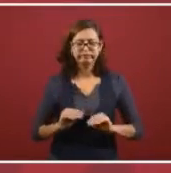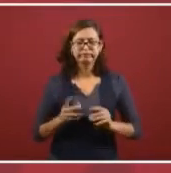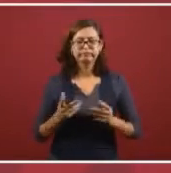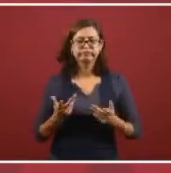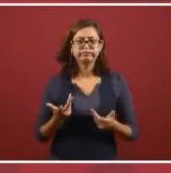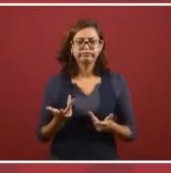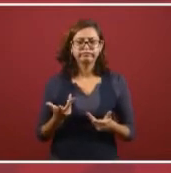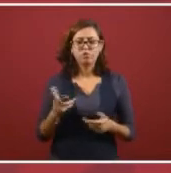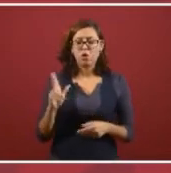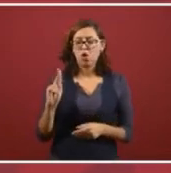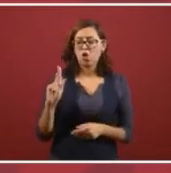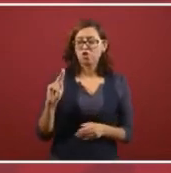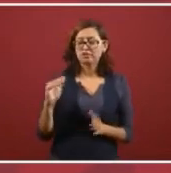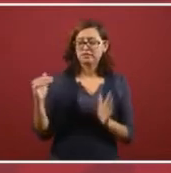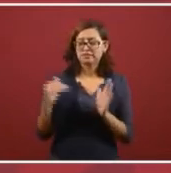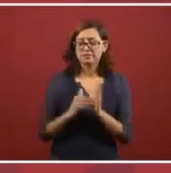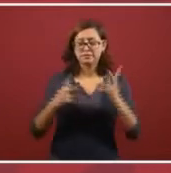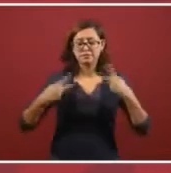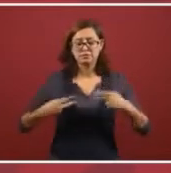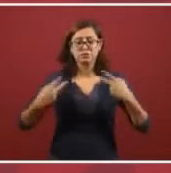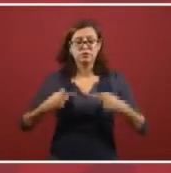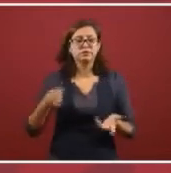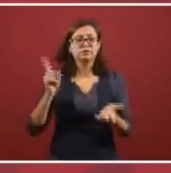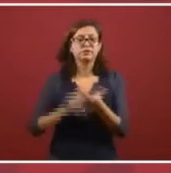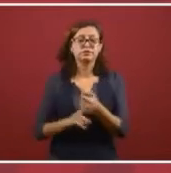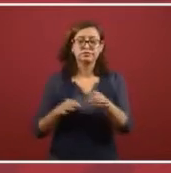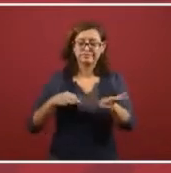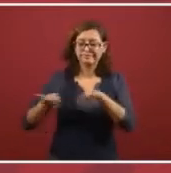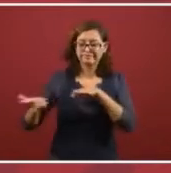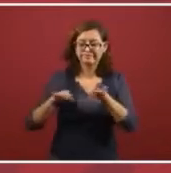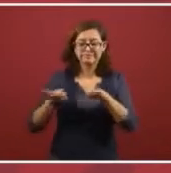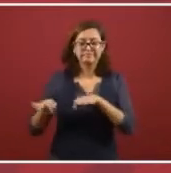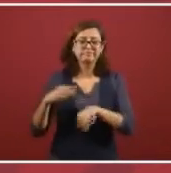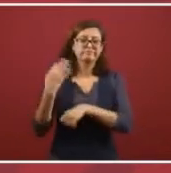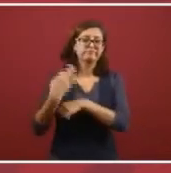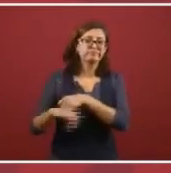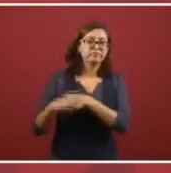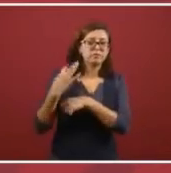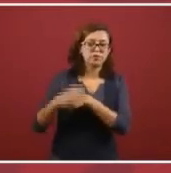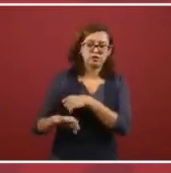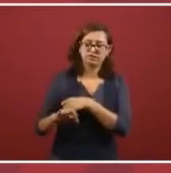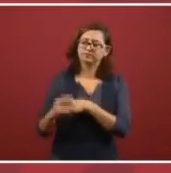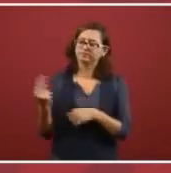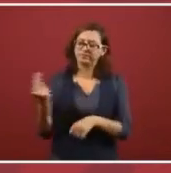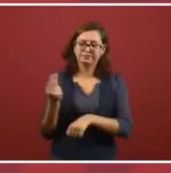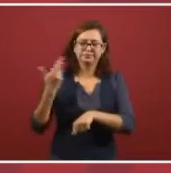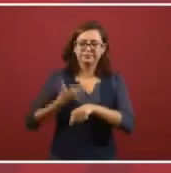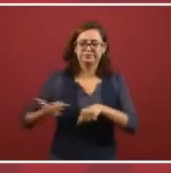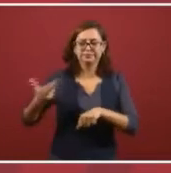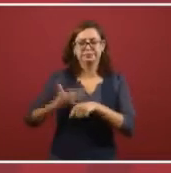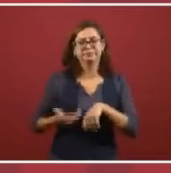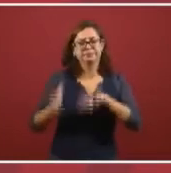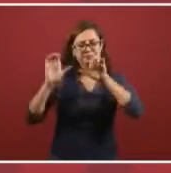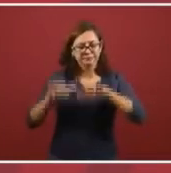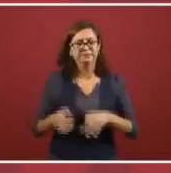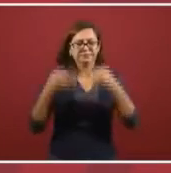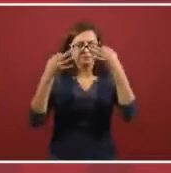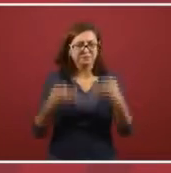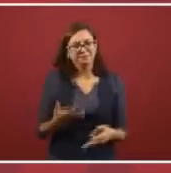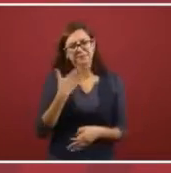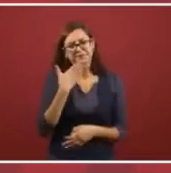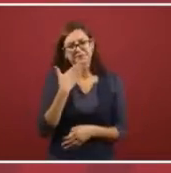regulate the situation of more than 80,000 workers that are, like, part-time